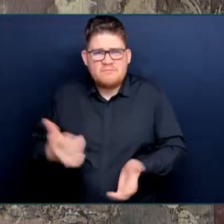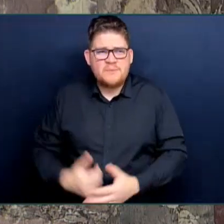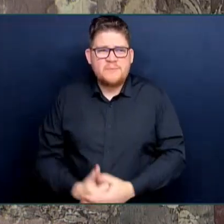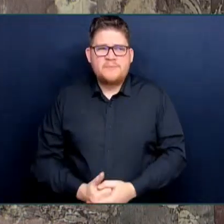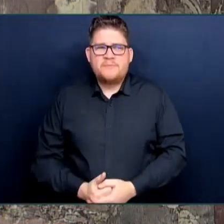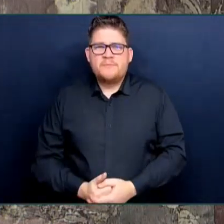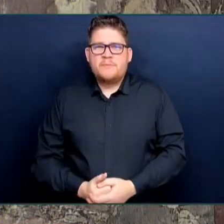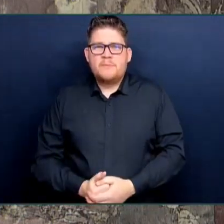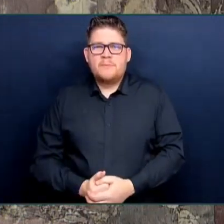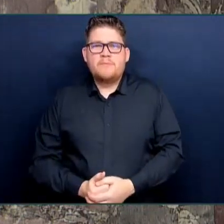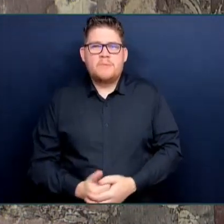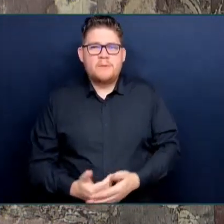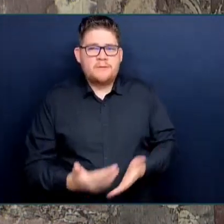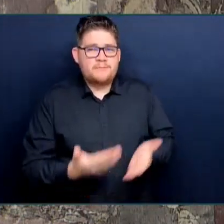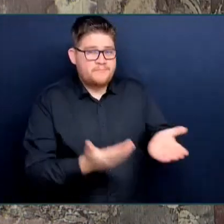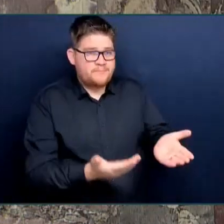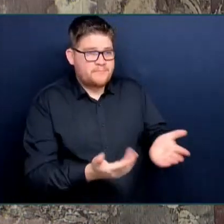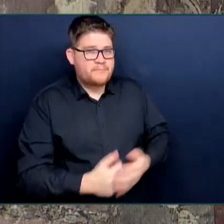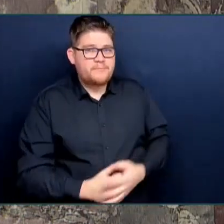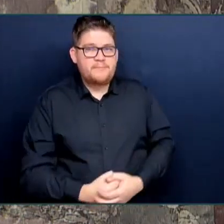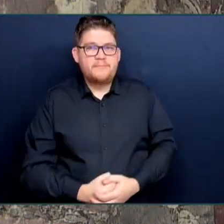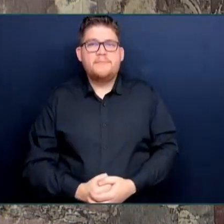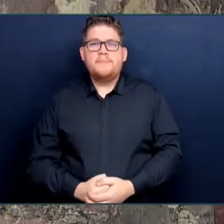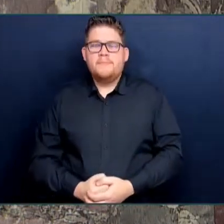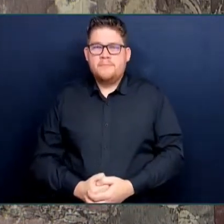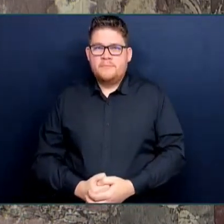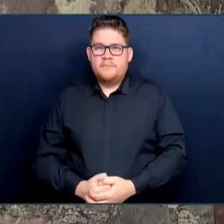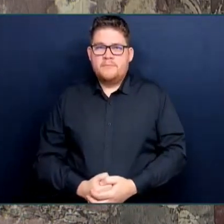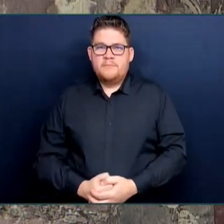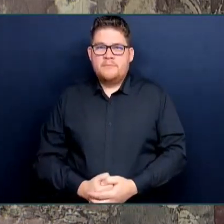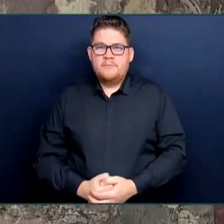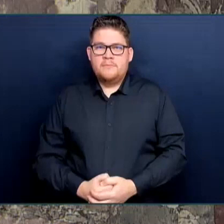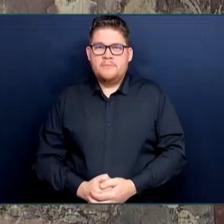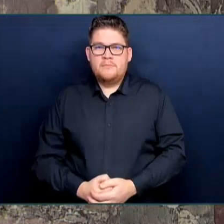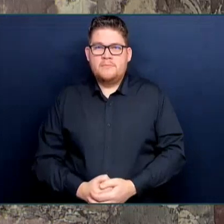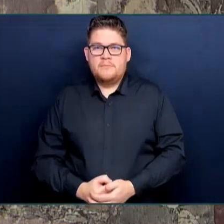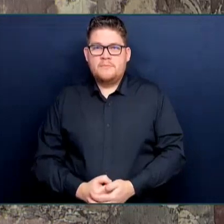an honour I just crossed the 100-day threshold as Premier of this province.